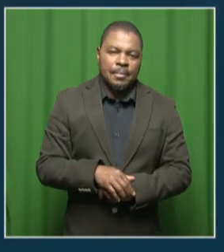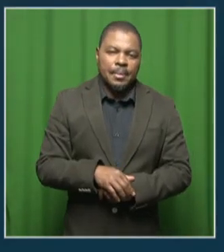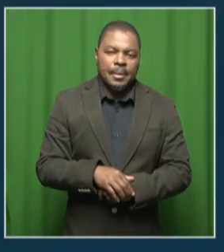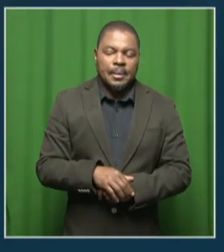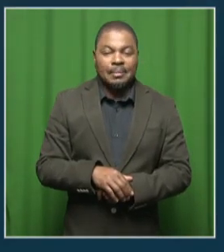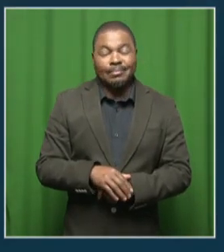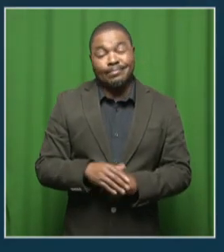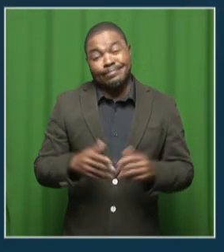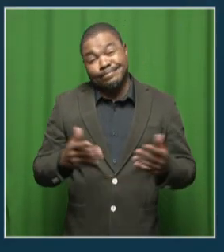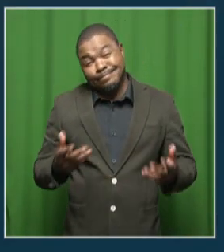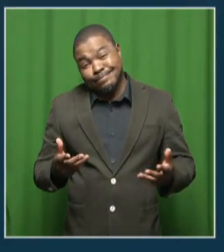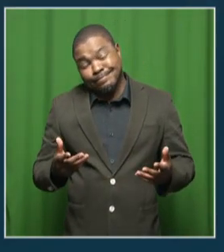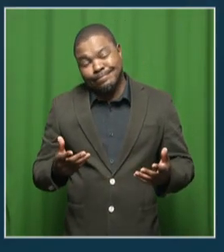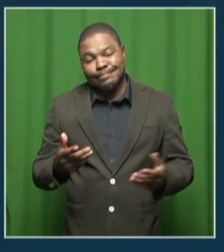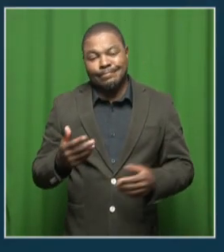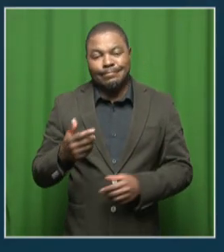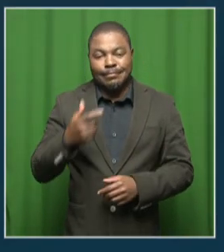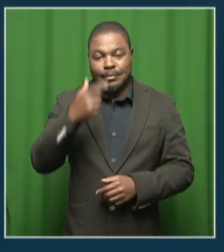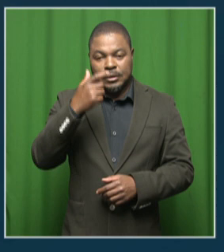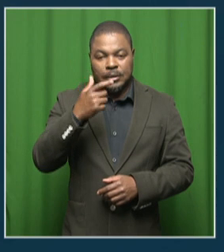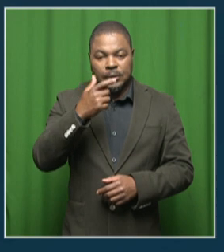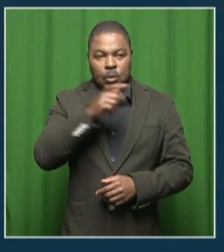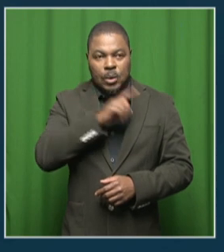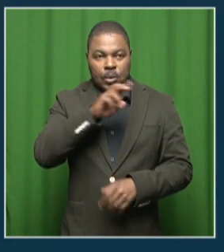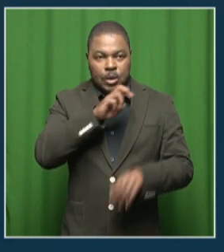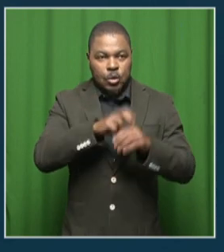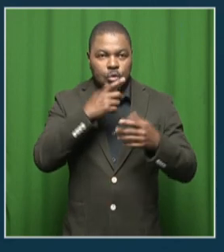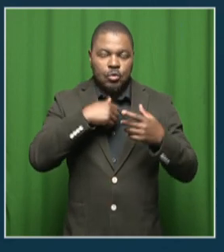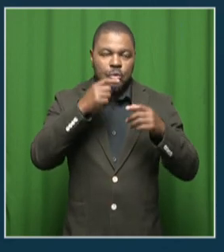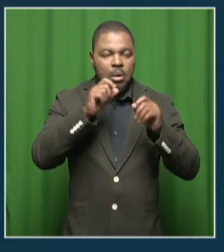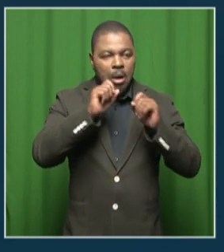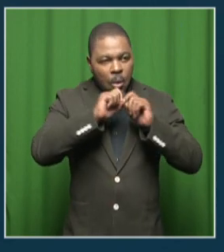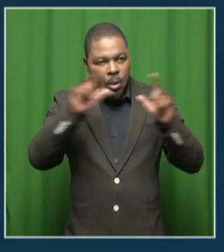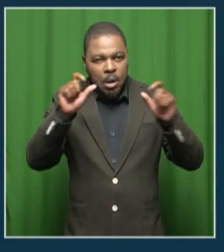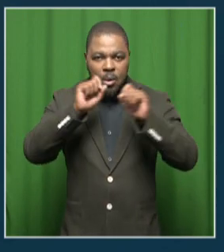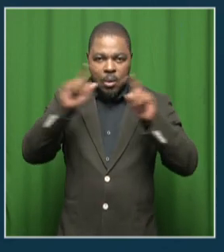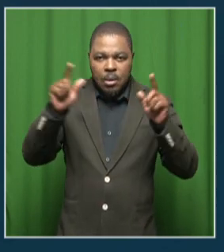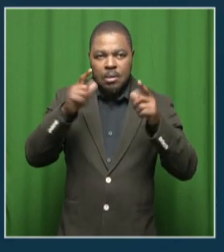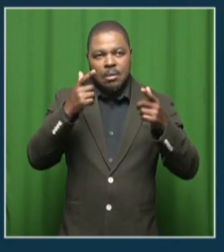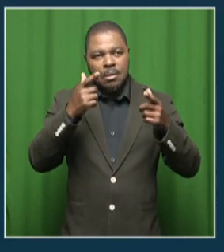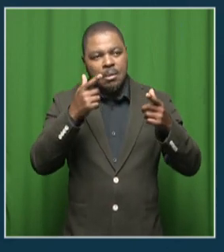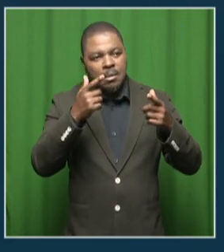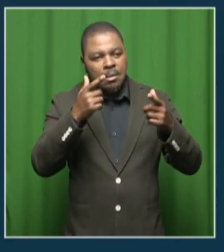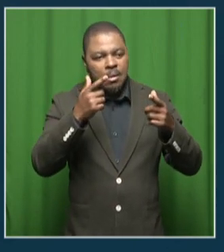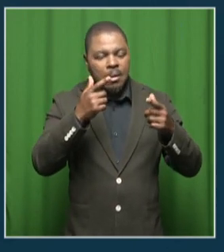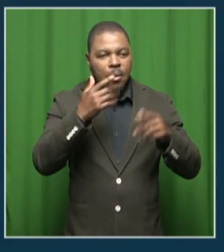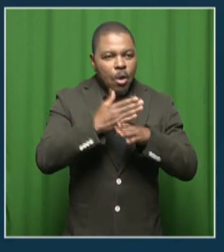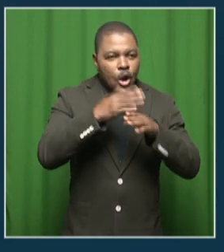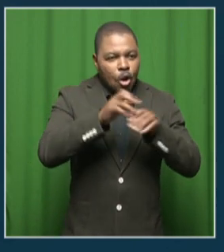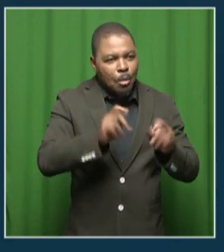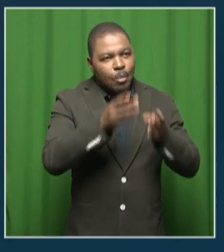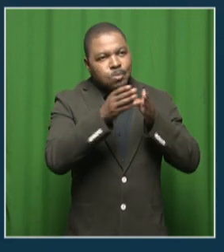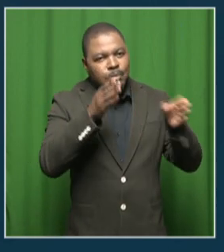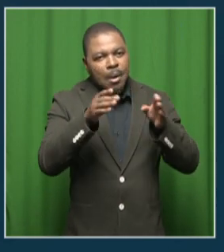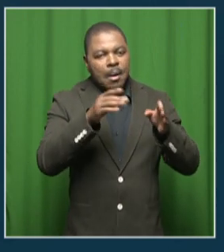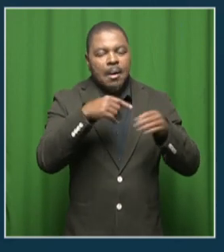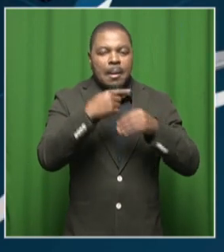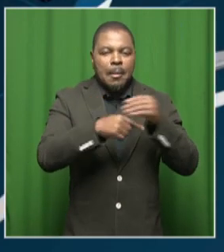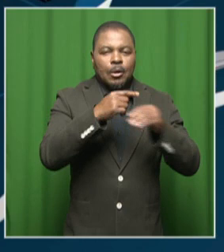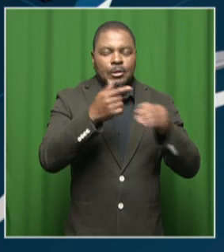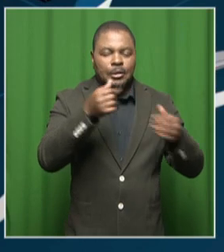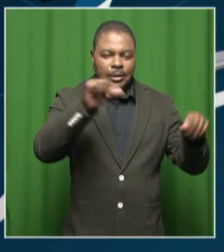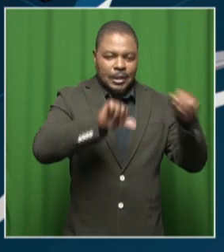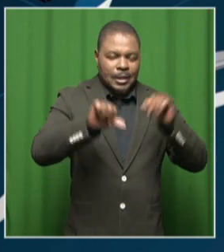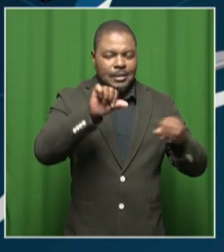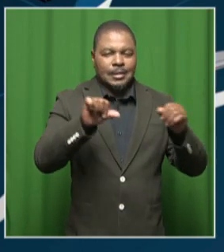it served to create an awareness of the career opportunities in science and technology. But it went further than that and it's caught